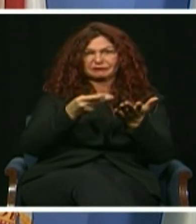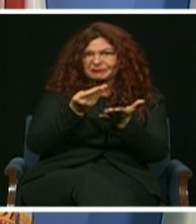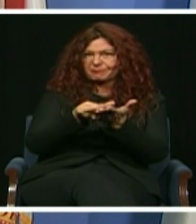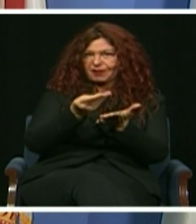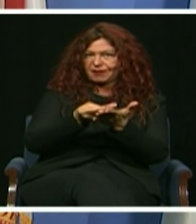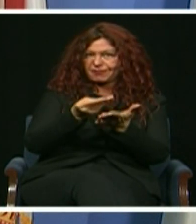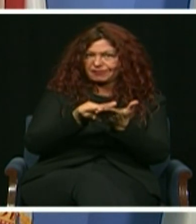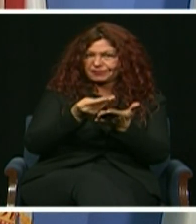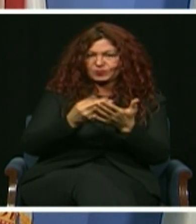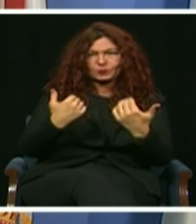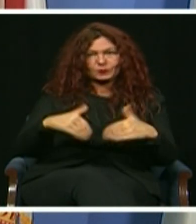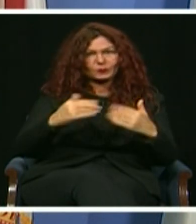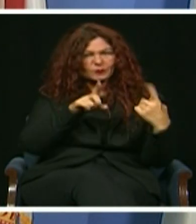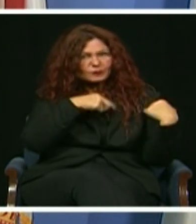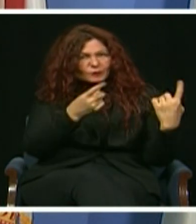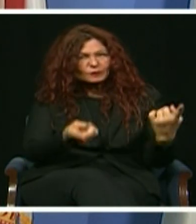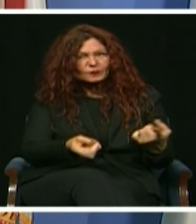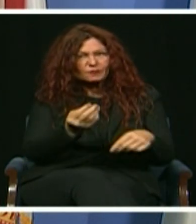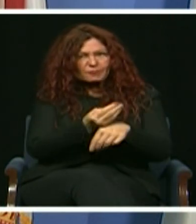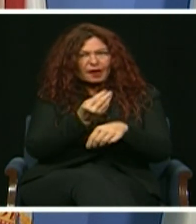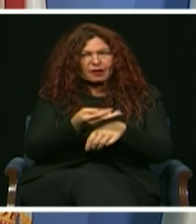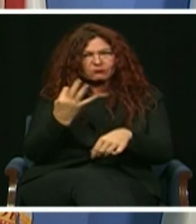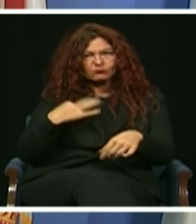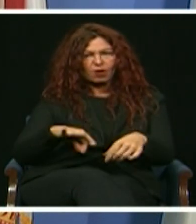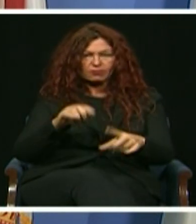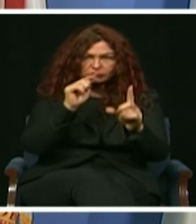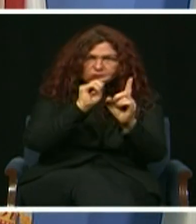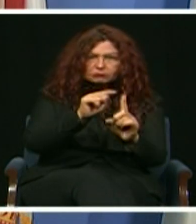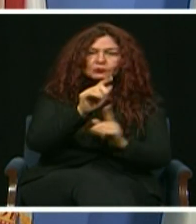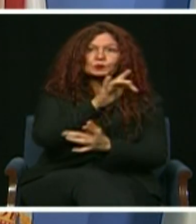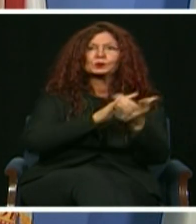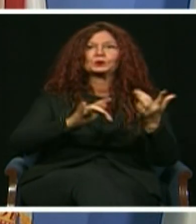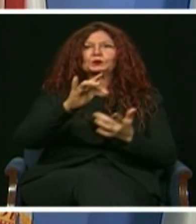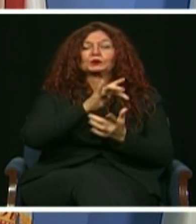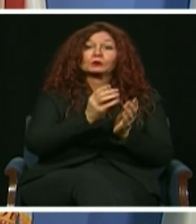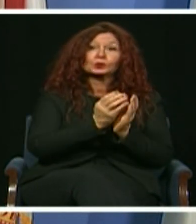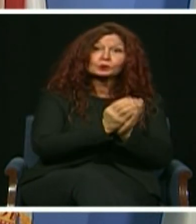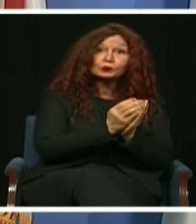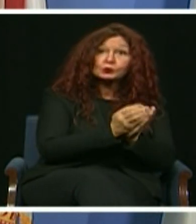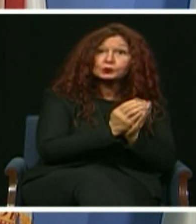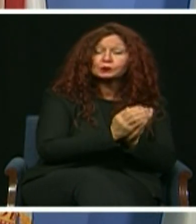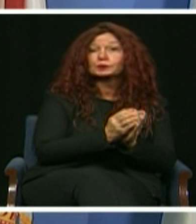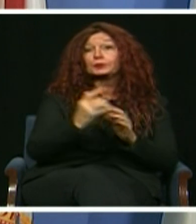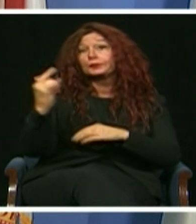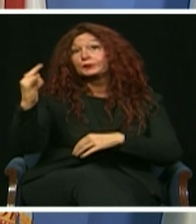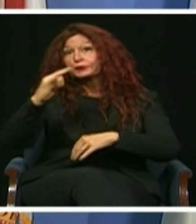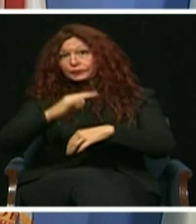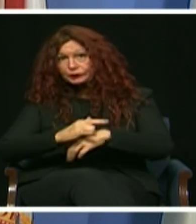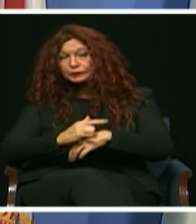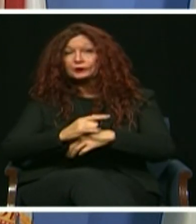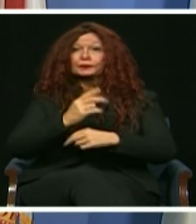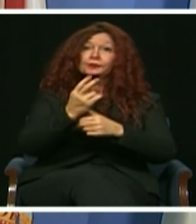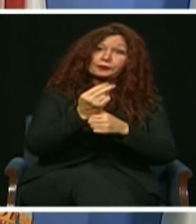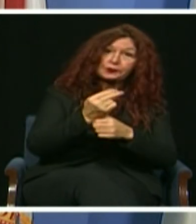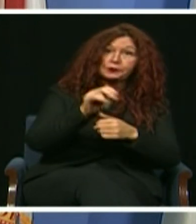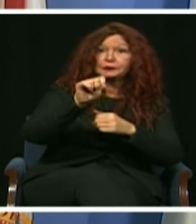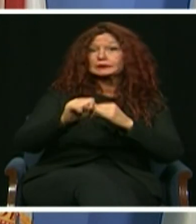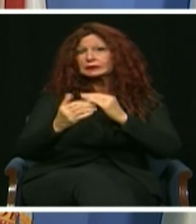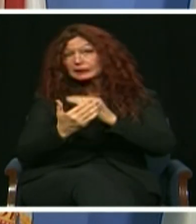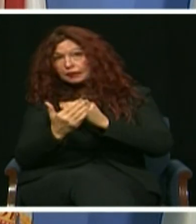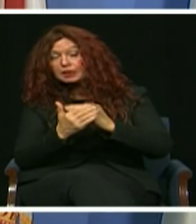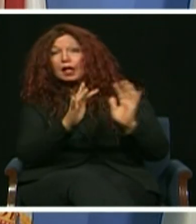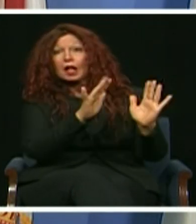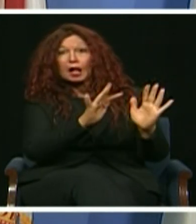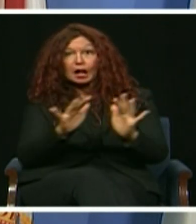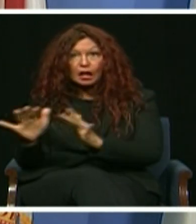Miami Convention and Visitors Bureau and CEO Bill Talbert to promote open-air activities and open spaces. I'm excited to move forward with the